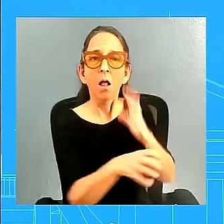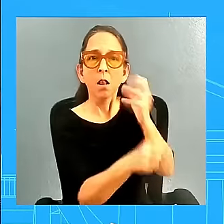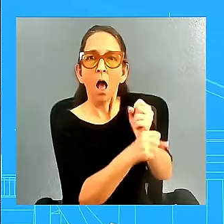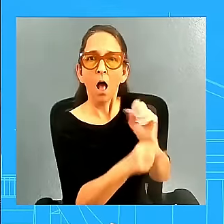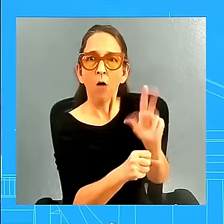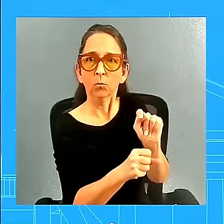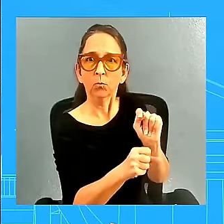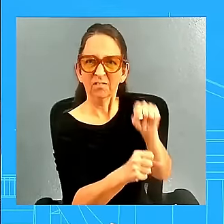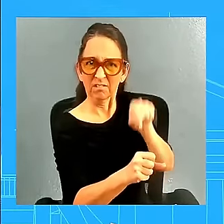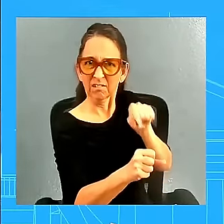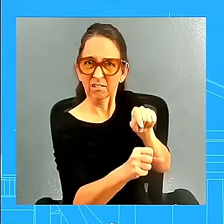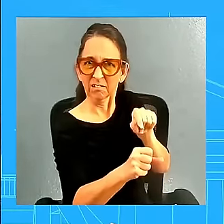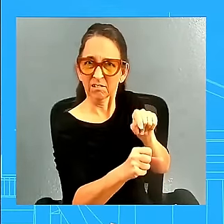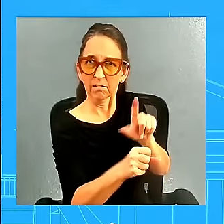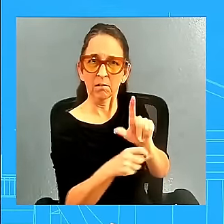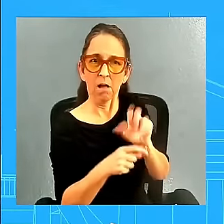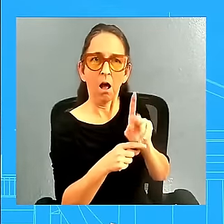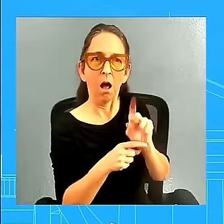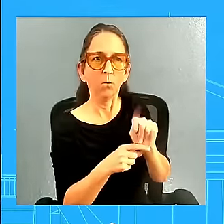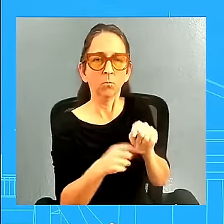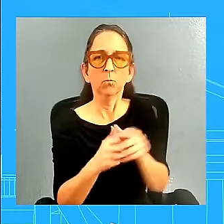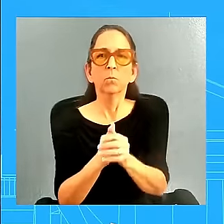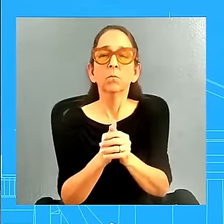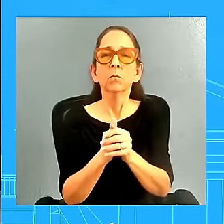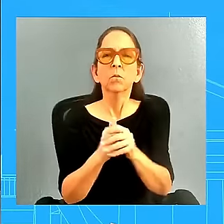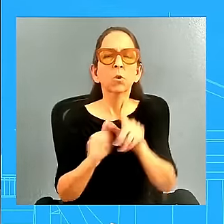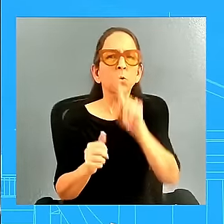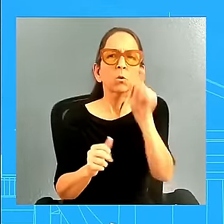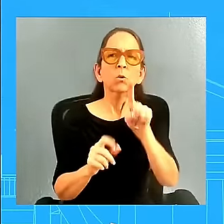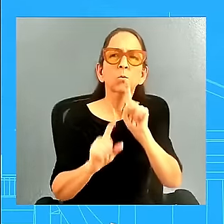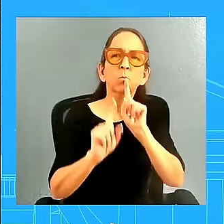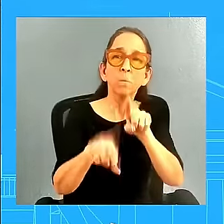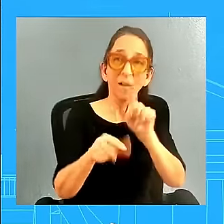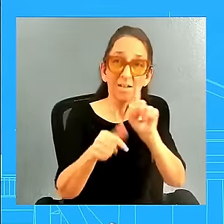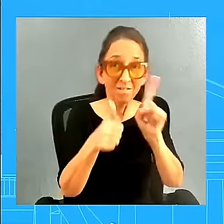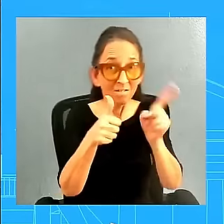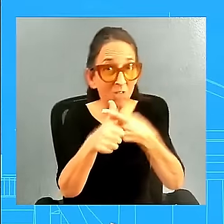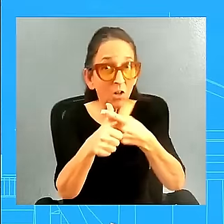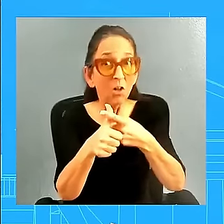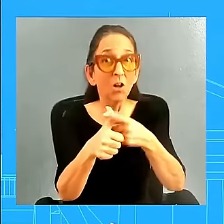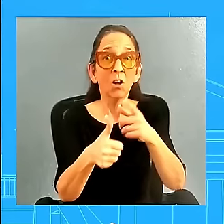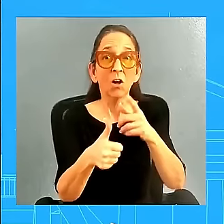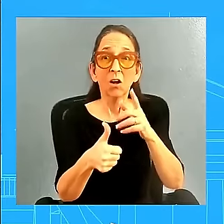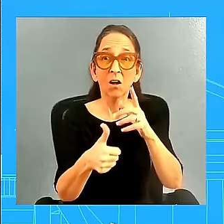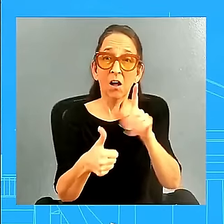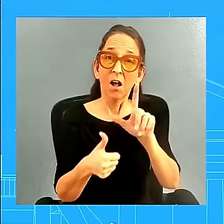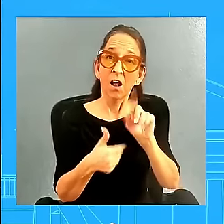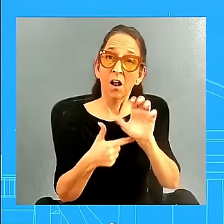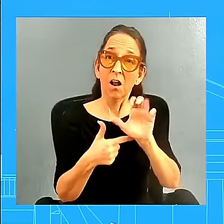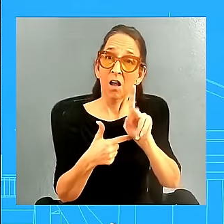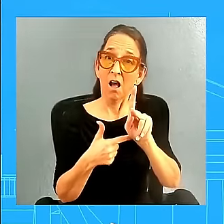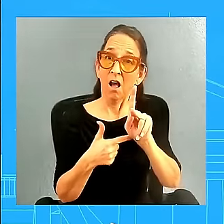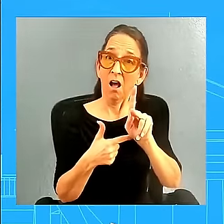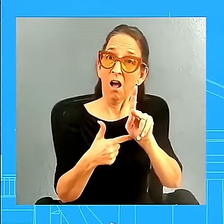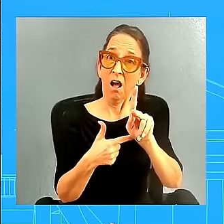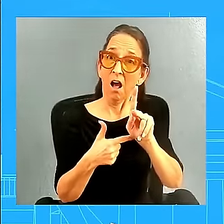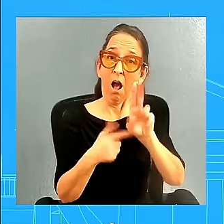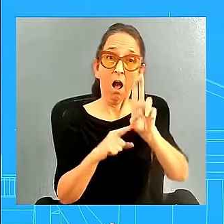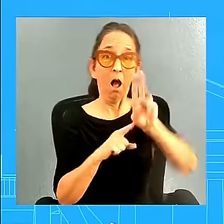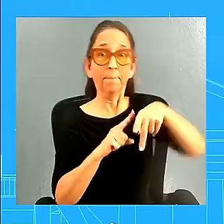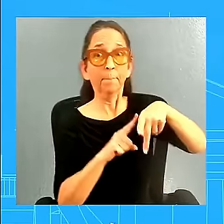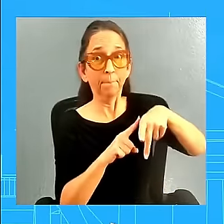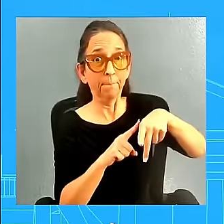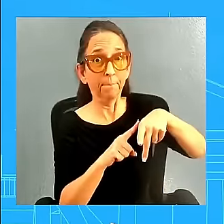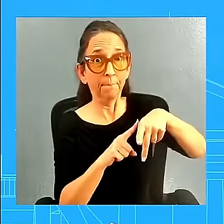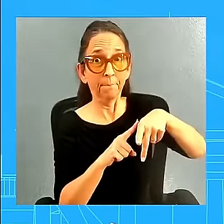twice, lock him up. So you're saying when he said lock him up, he meant to defeat it's not what I'm saying.